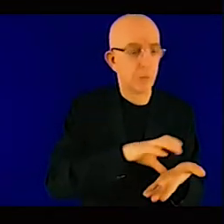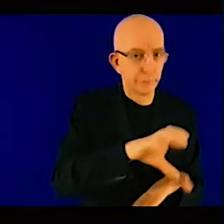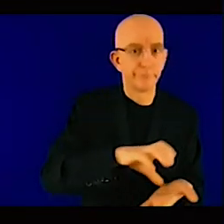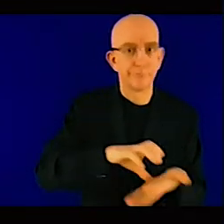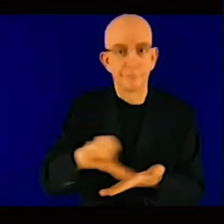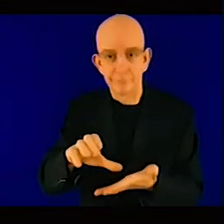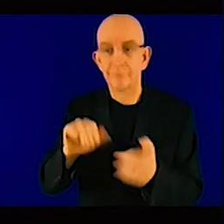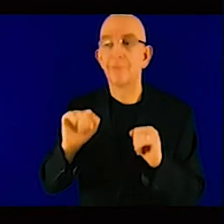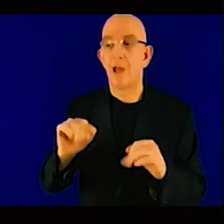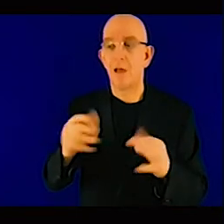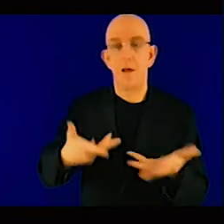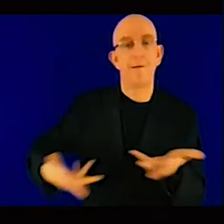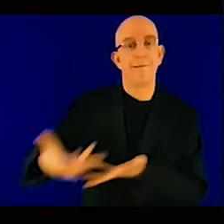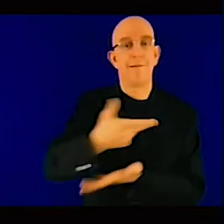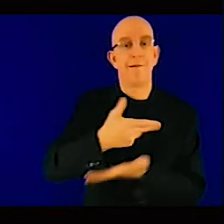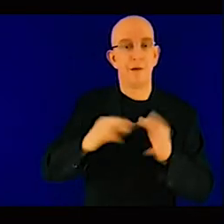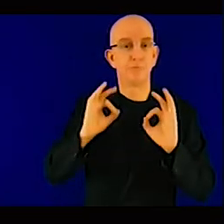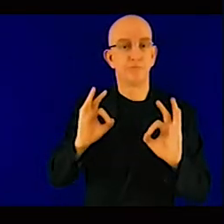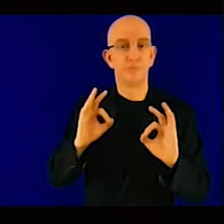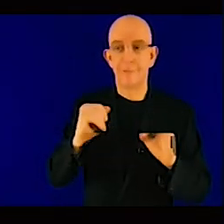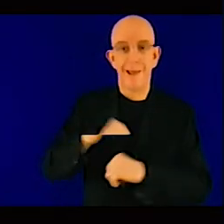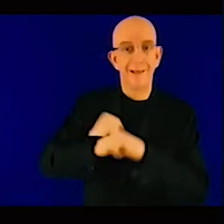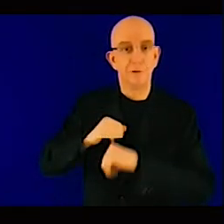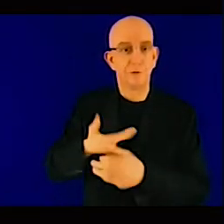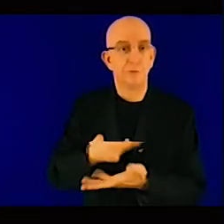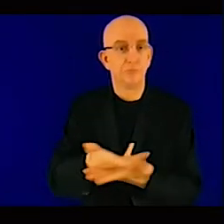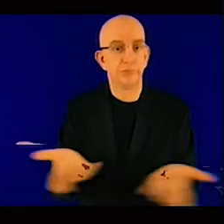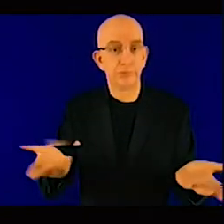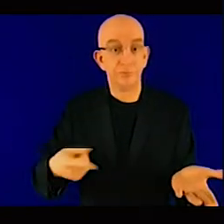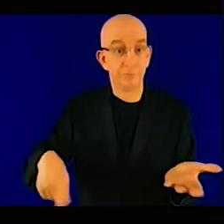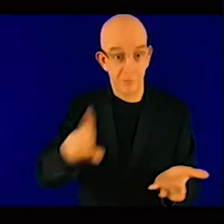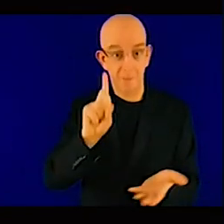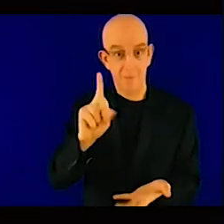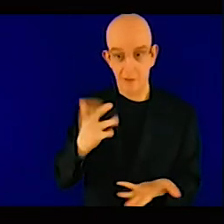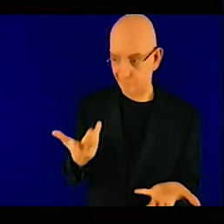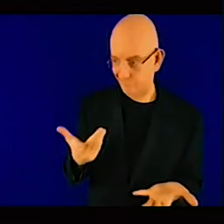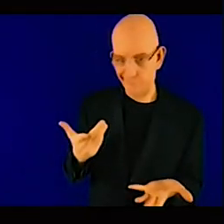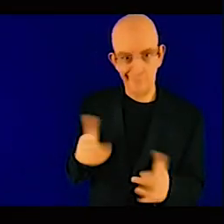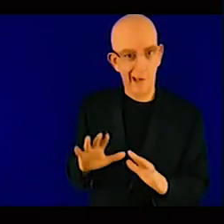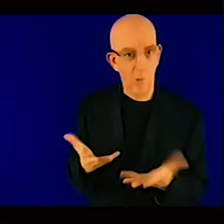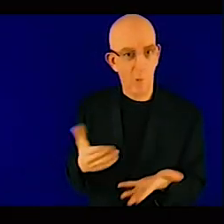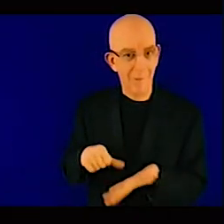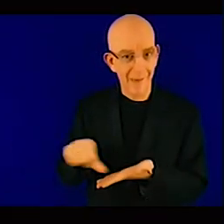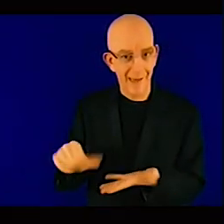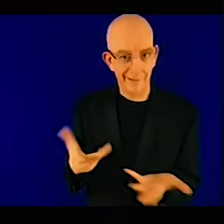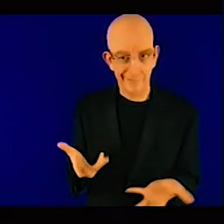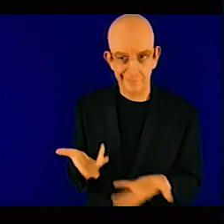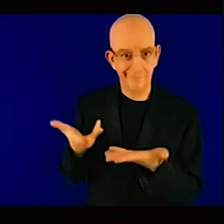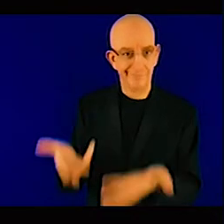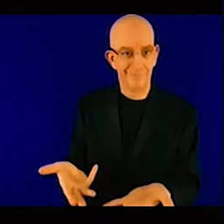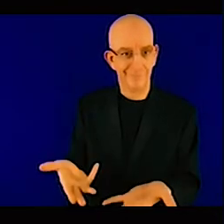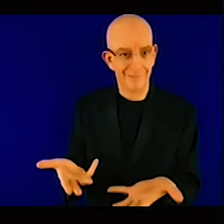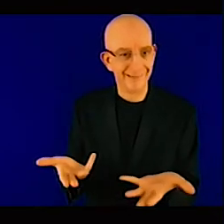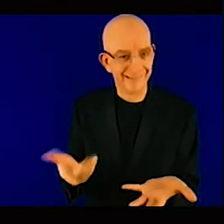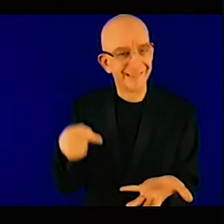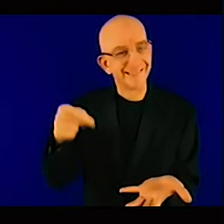capacity is very important. The first factor in this issue of absorption capacity is the financial viability of